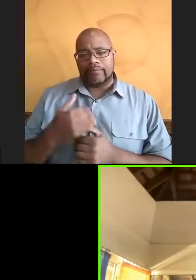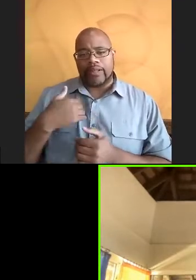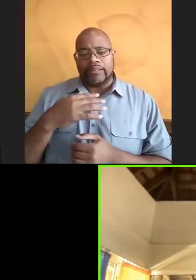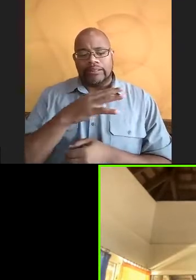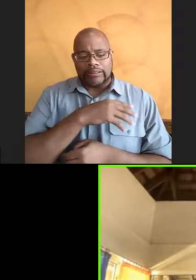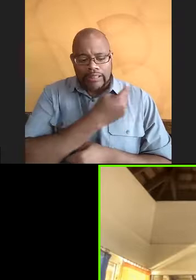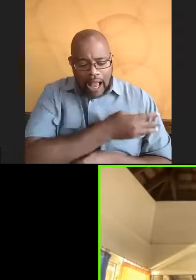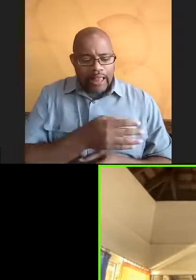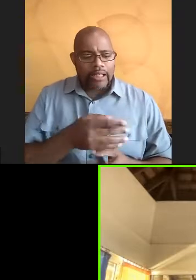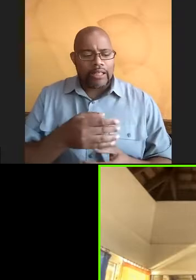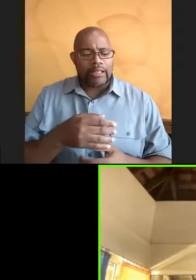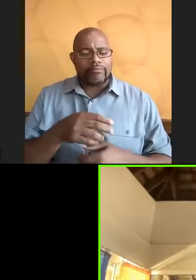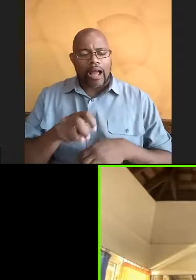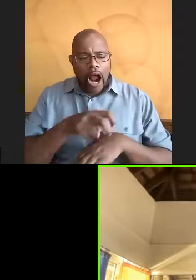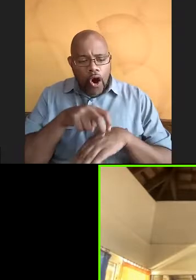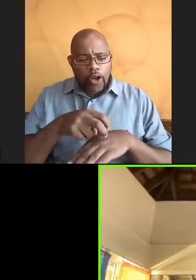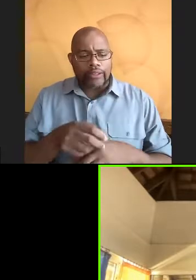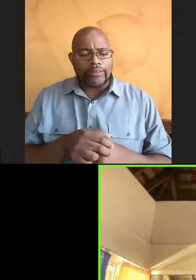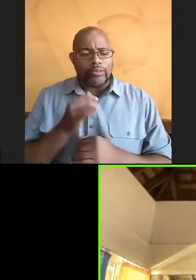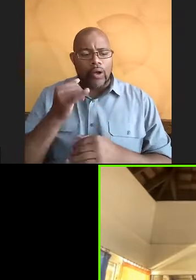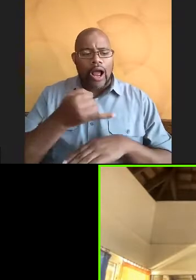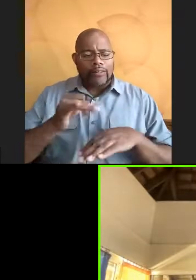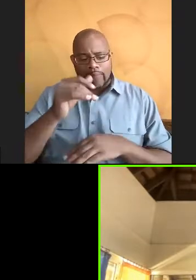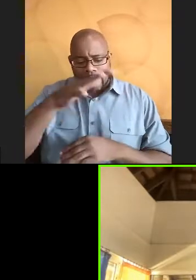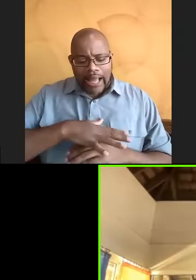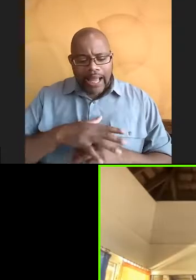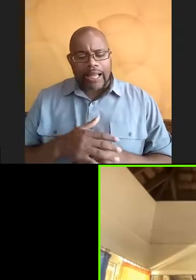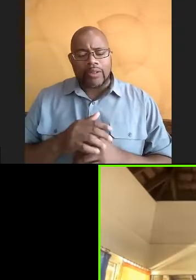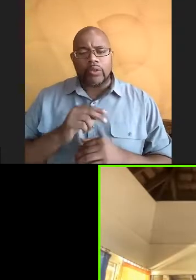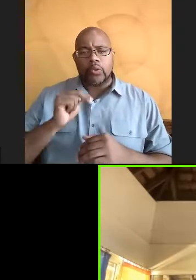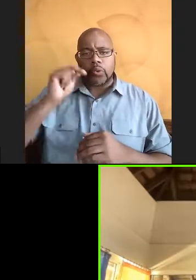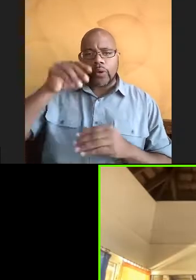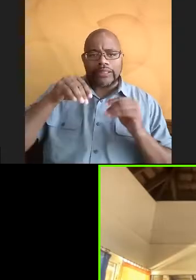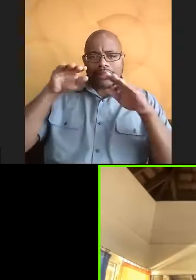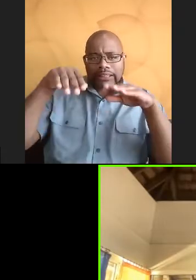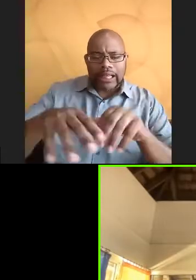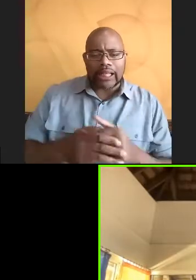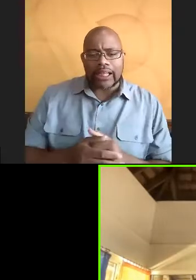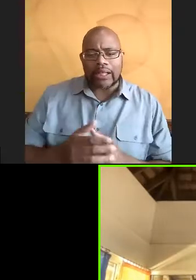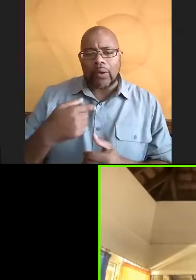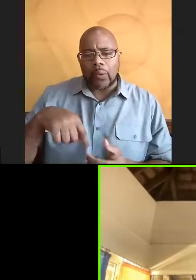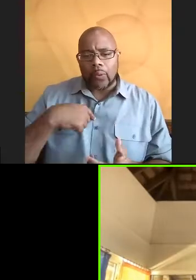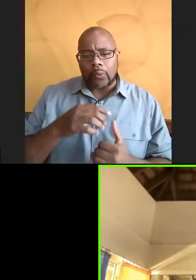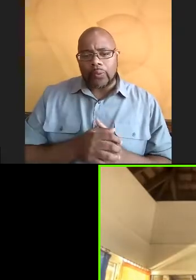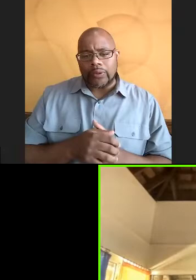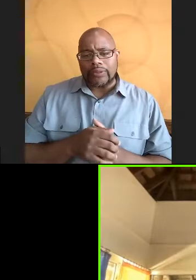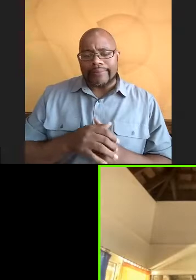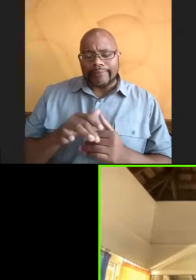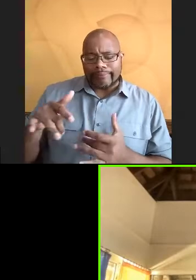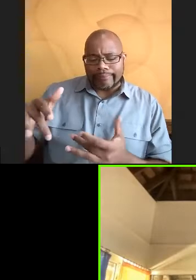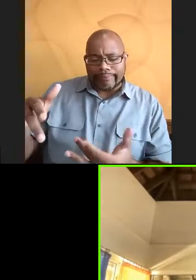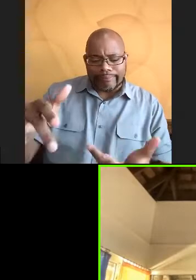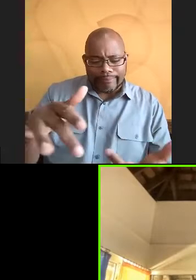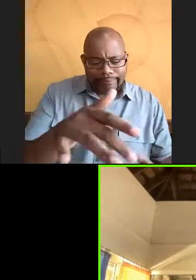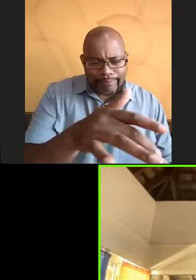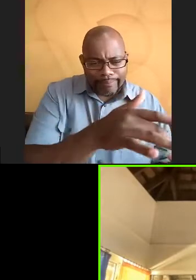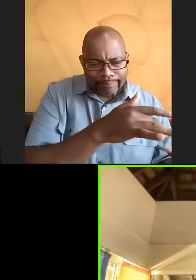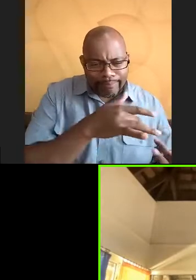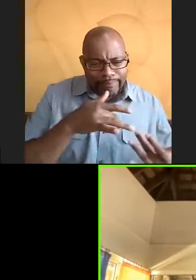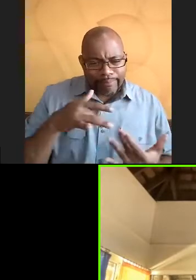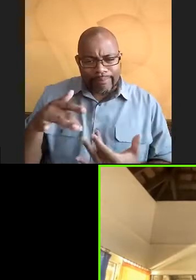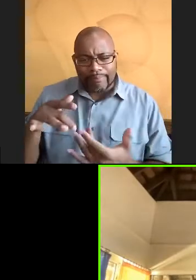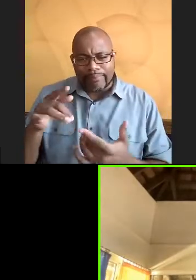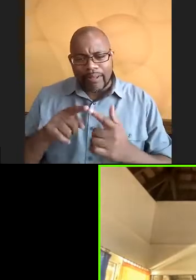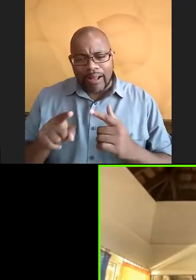Ireland, we saw Isle of Man. We kind of went through the North Sea. So we were kind of like sailing around like the United Kingdom and then